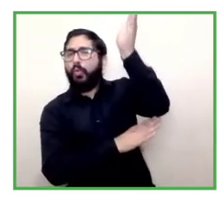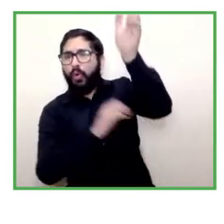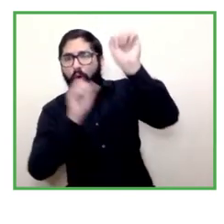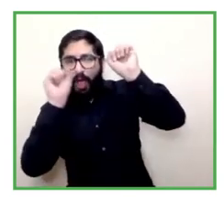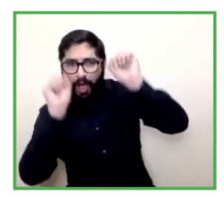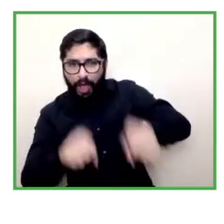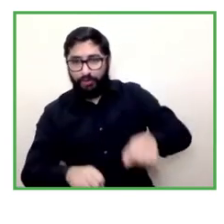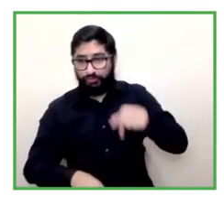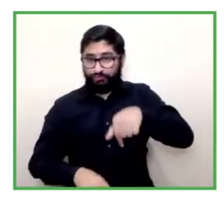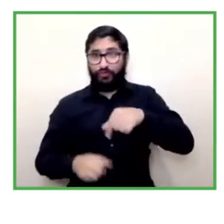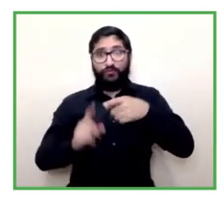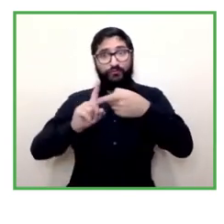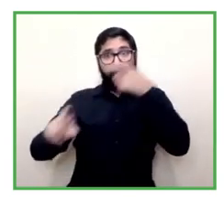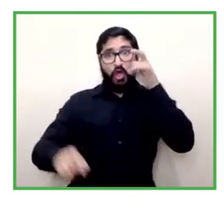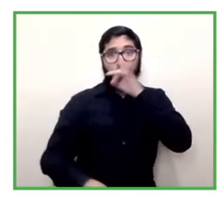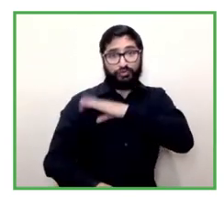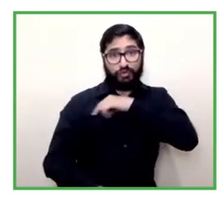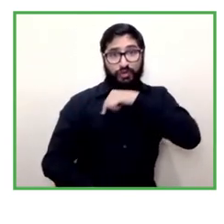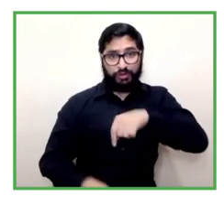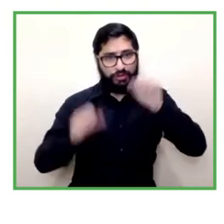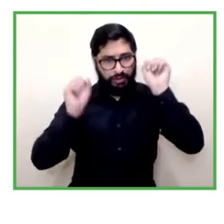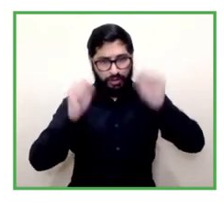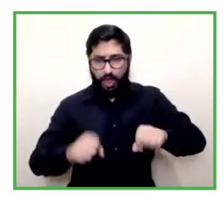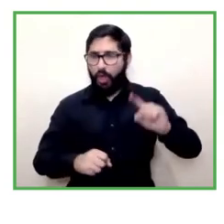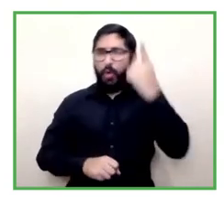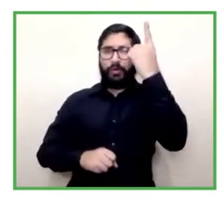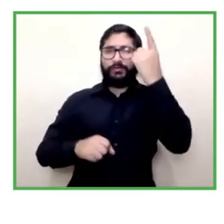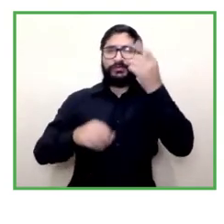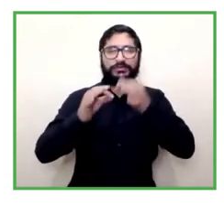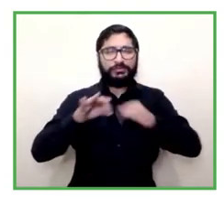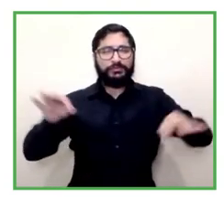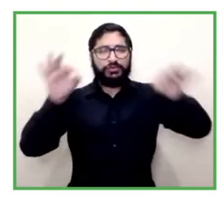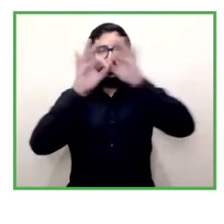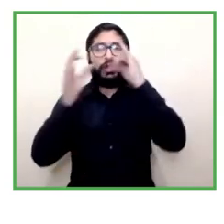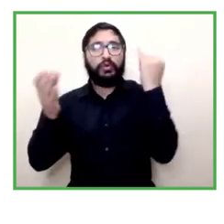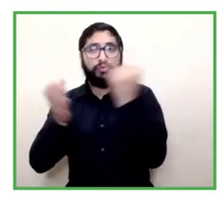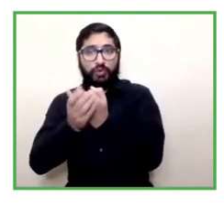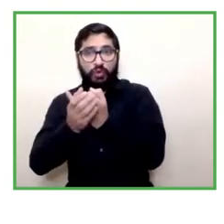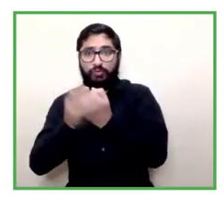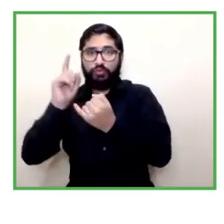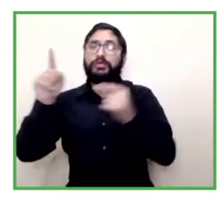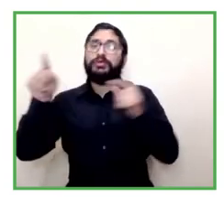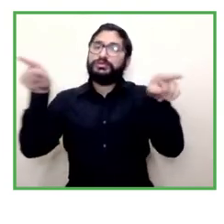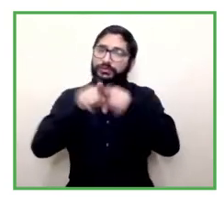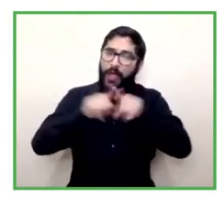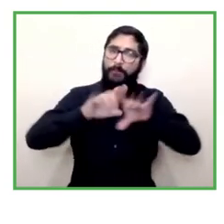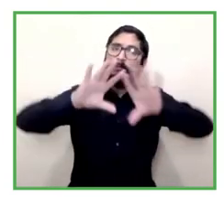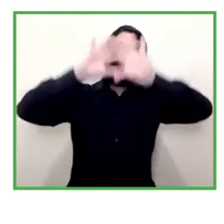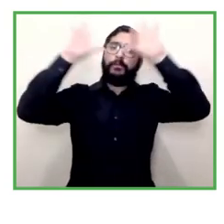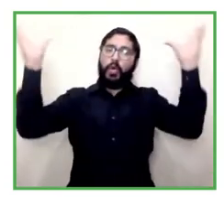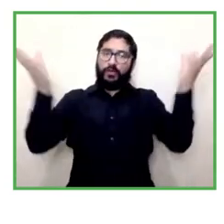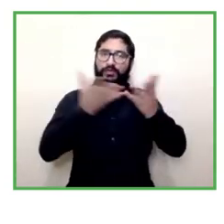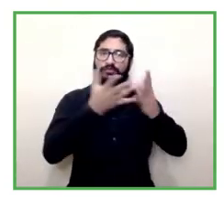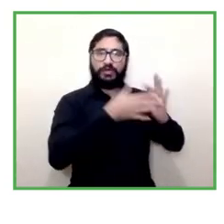that in chile we haven't done much pro made much progress in and there's very little experience